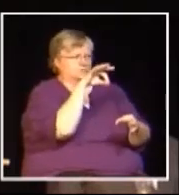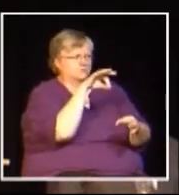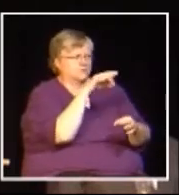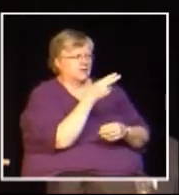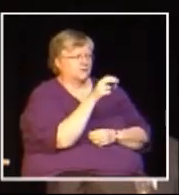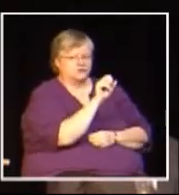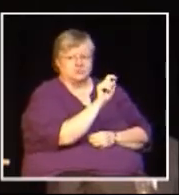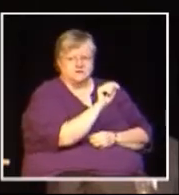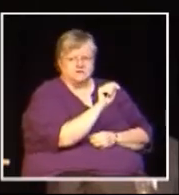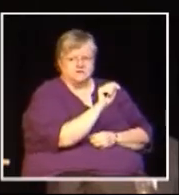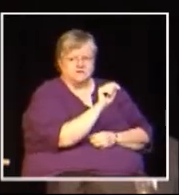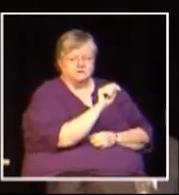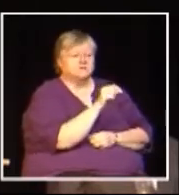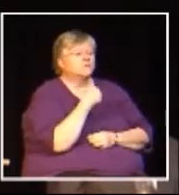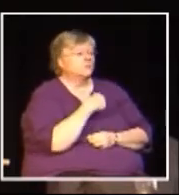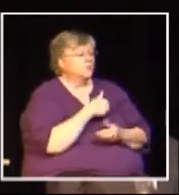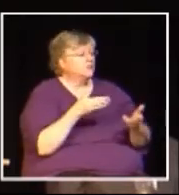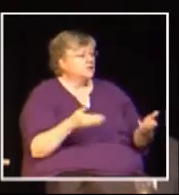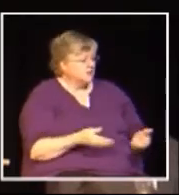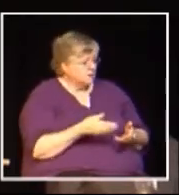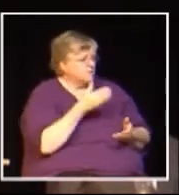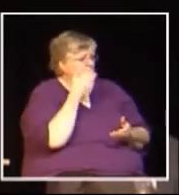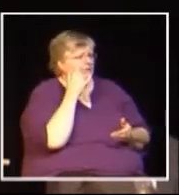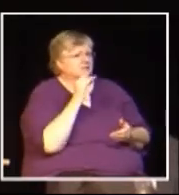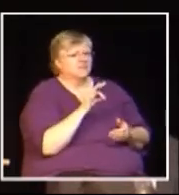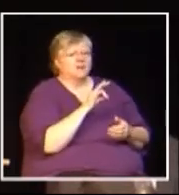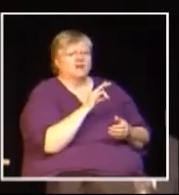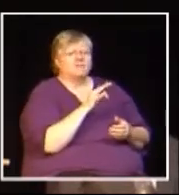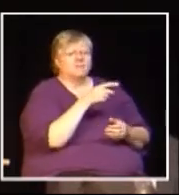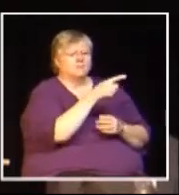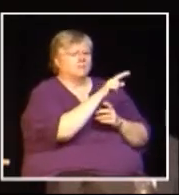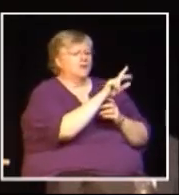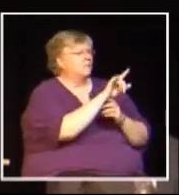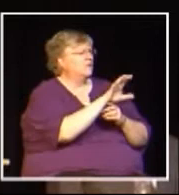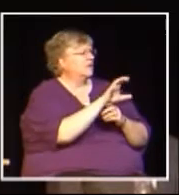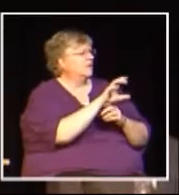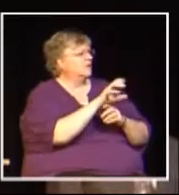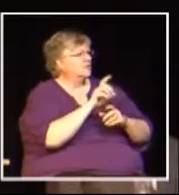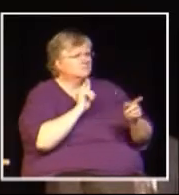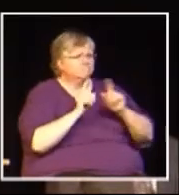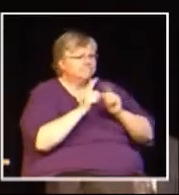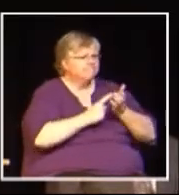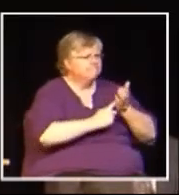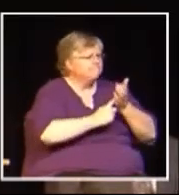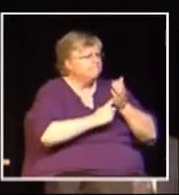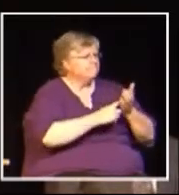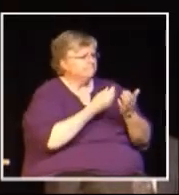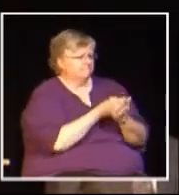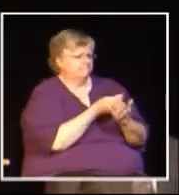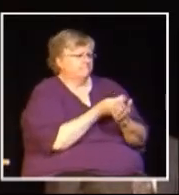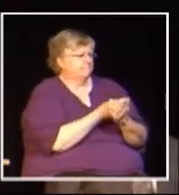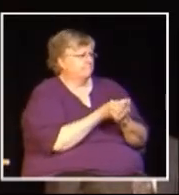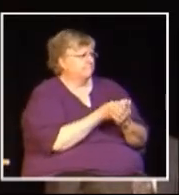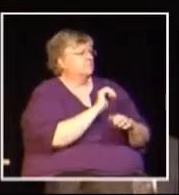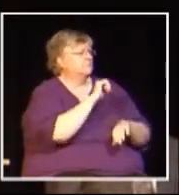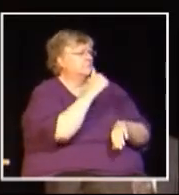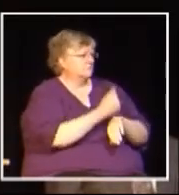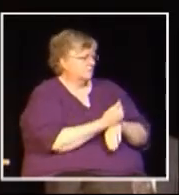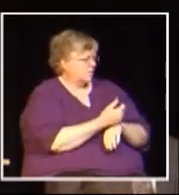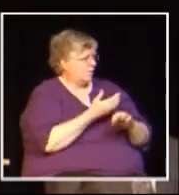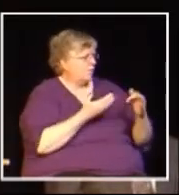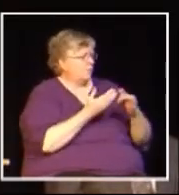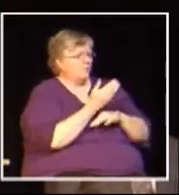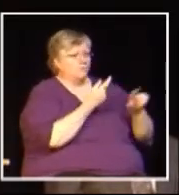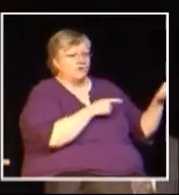seats. Okanagan College is proud to host this forum which is part of the series of 11 public sessions being held in 10